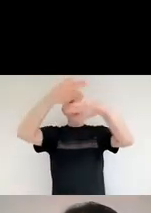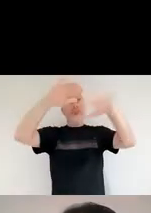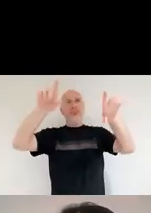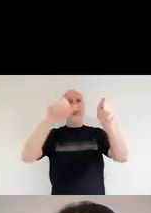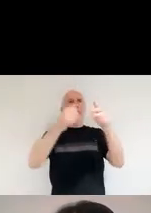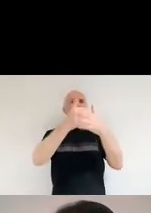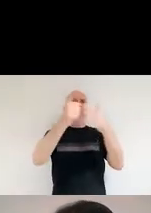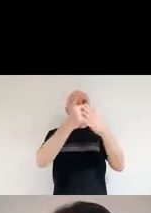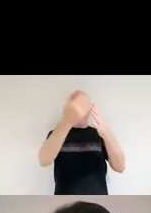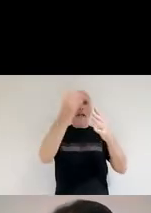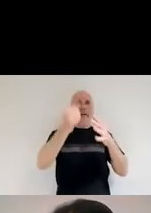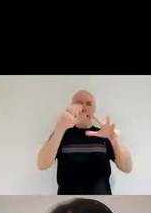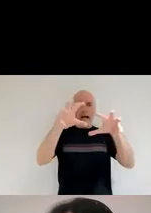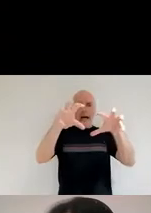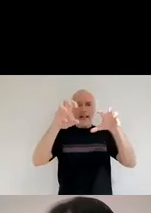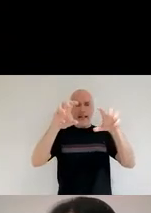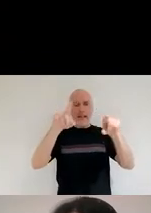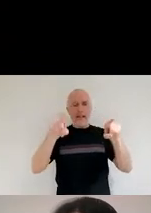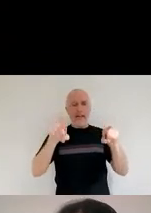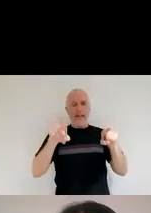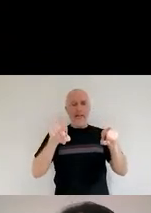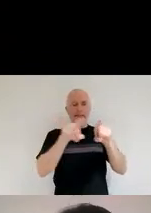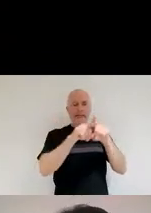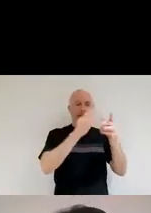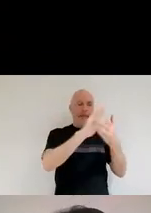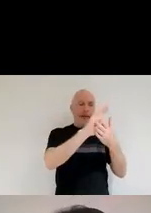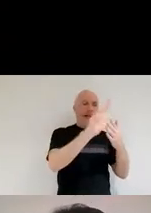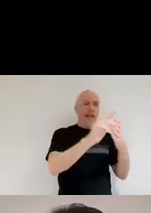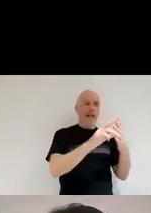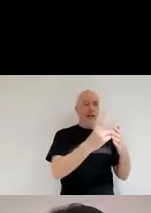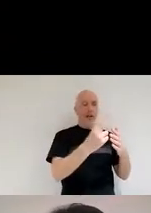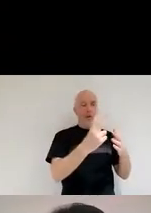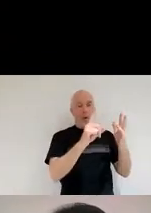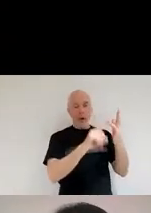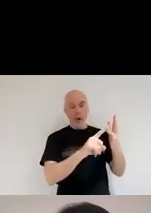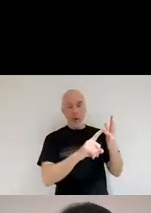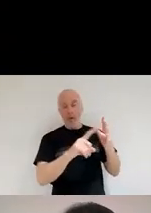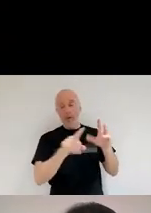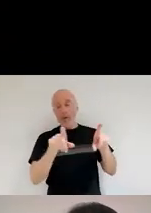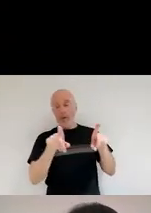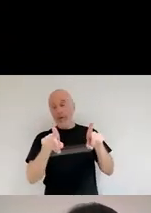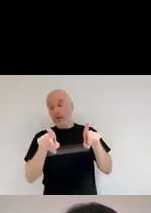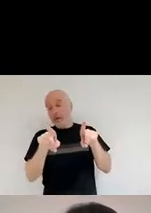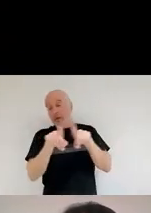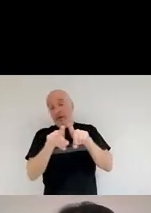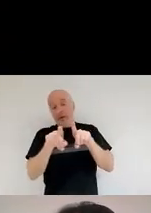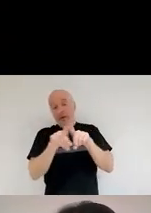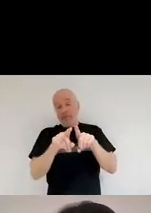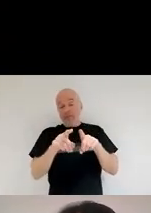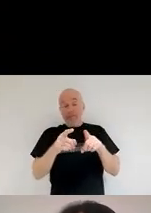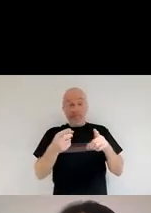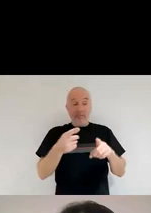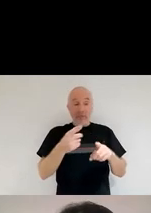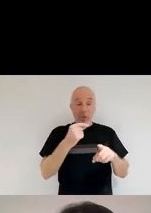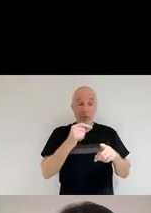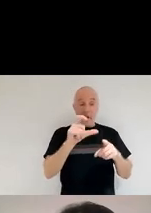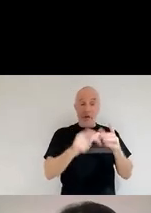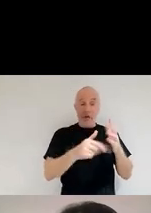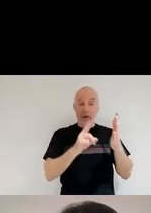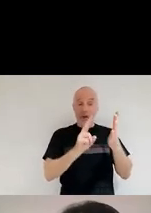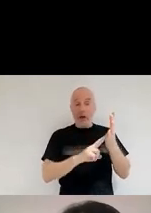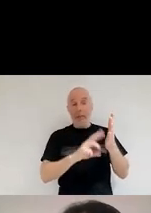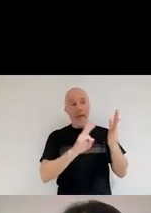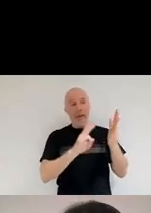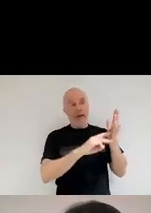And this can be water ice, so H2O, but it can also be other types of ice such as carbon monoxide